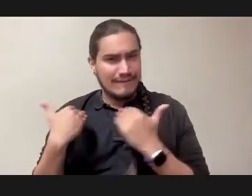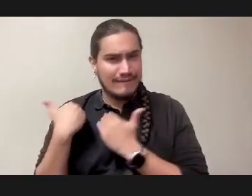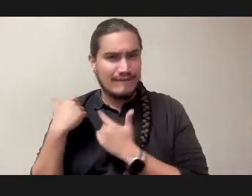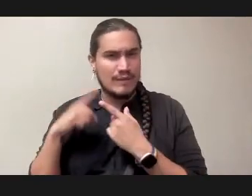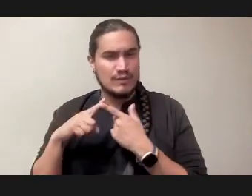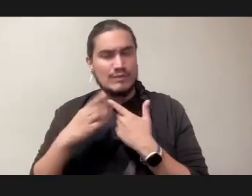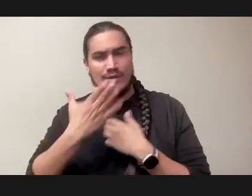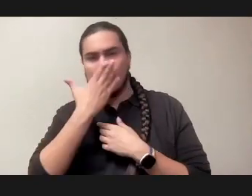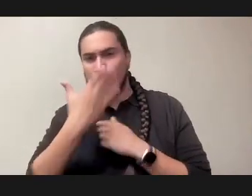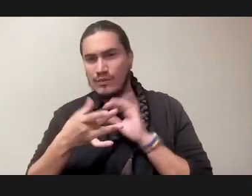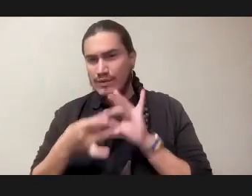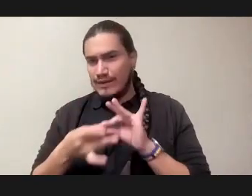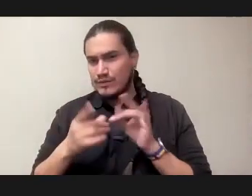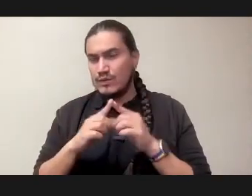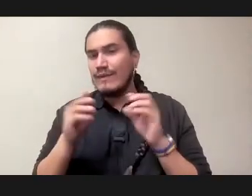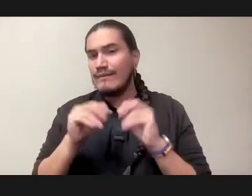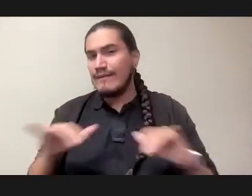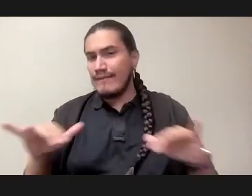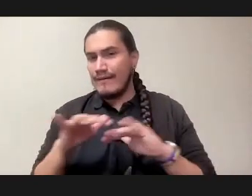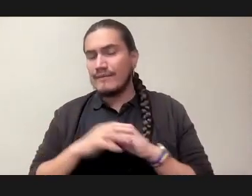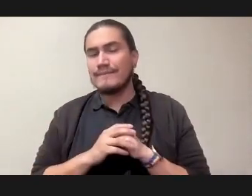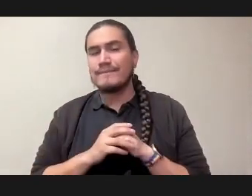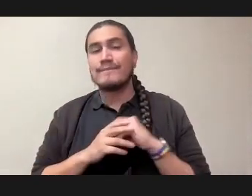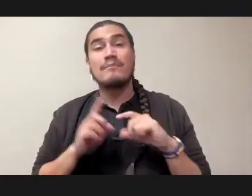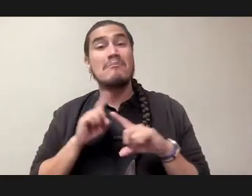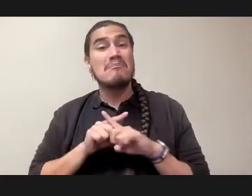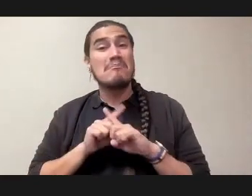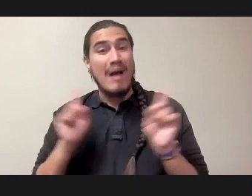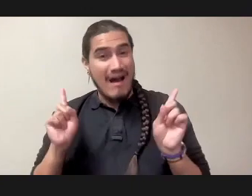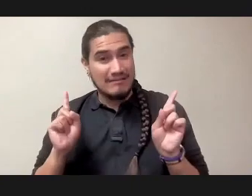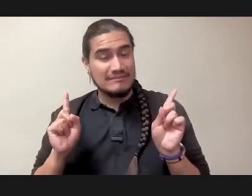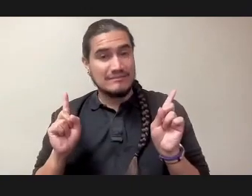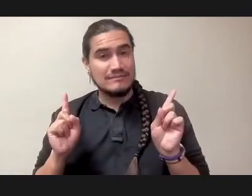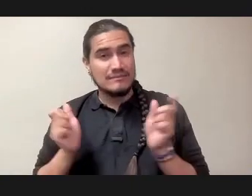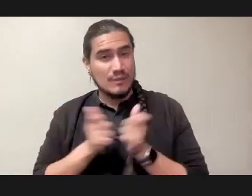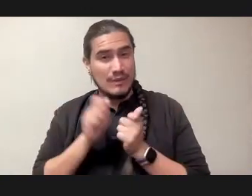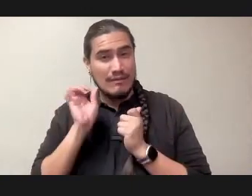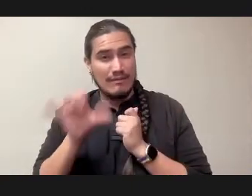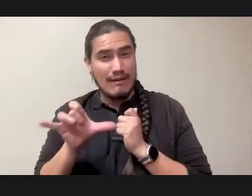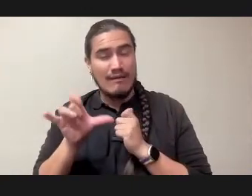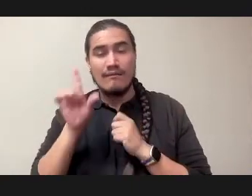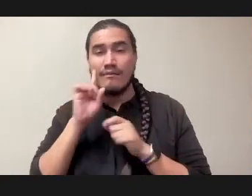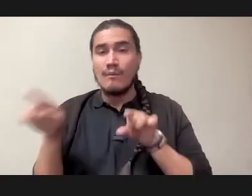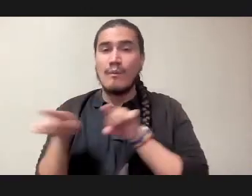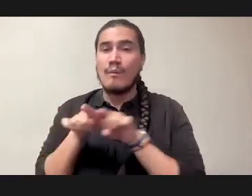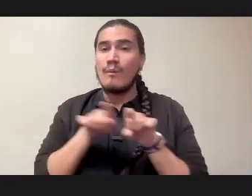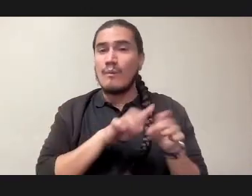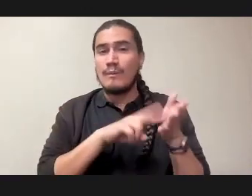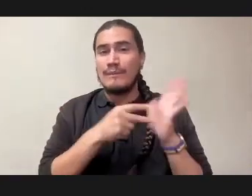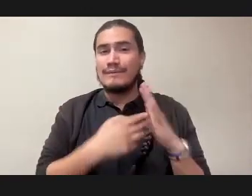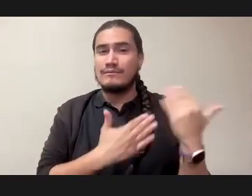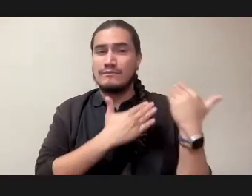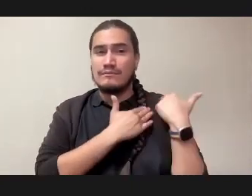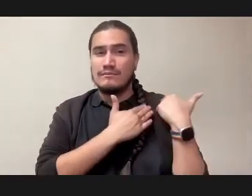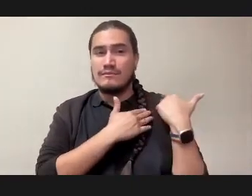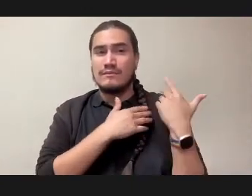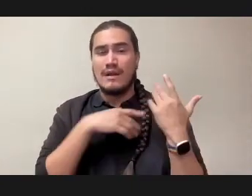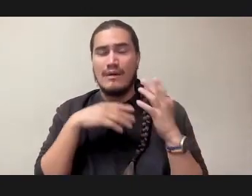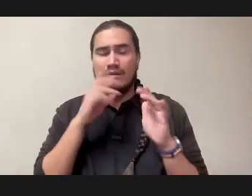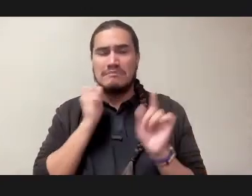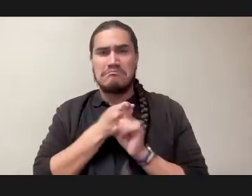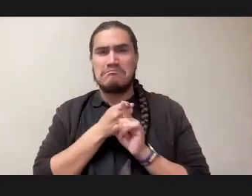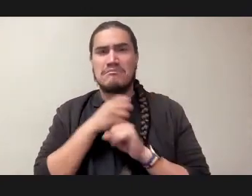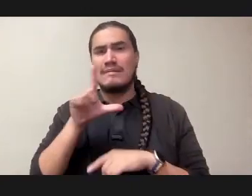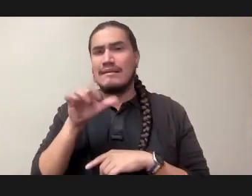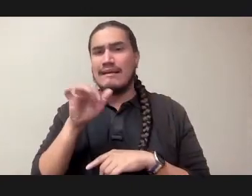With that, though, I think there's a responsibility. And I was always struck by Leanne Simpson in the